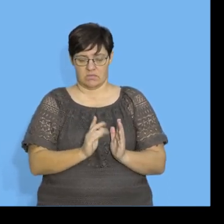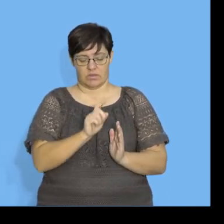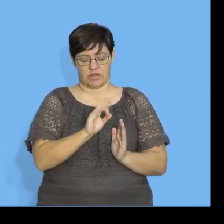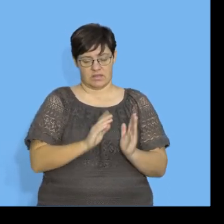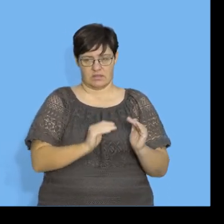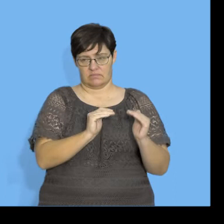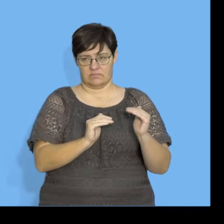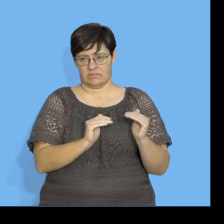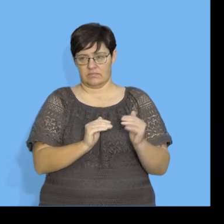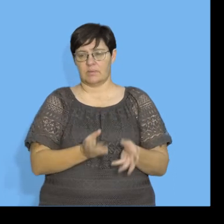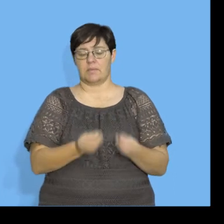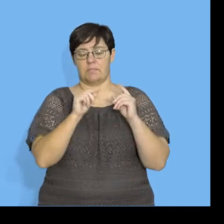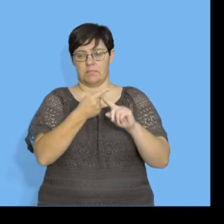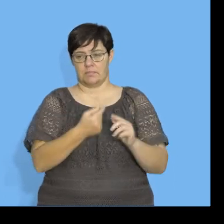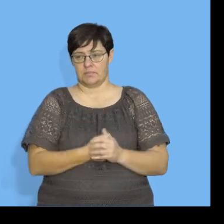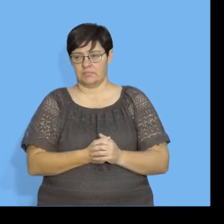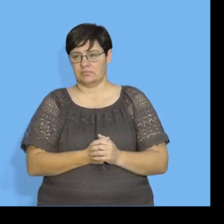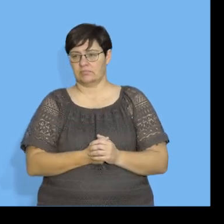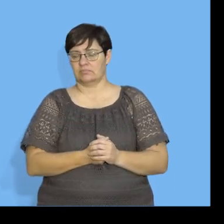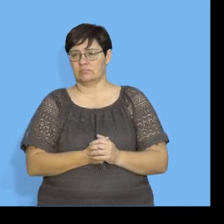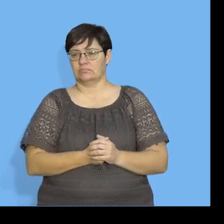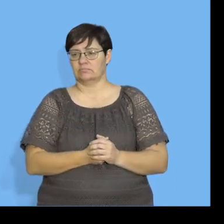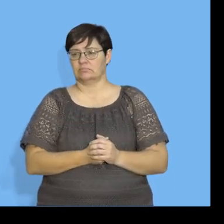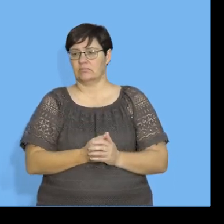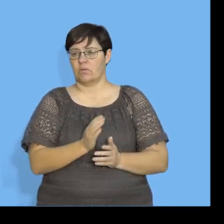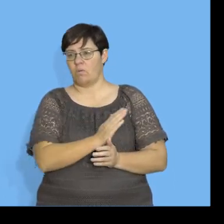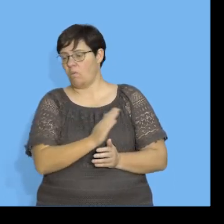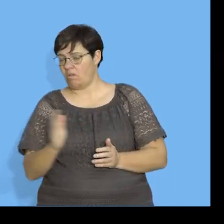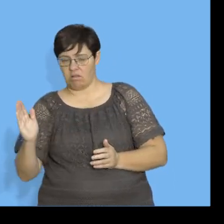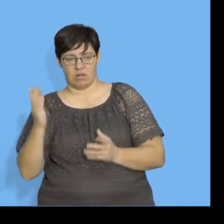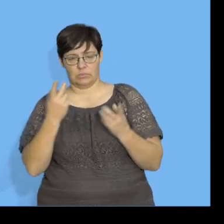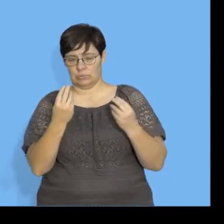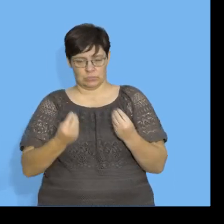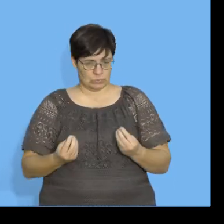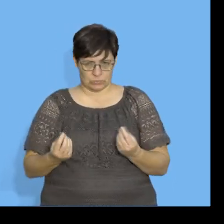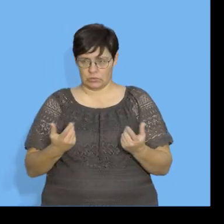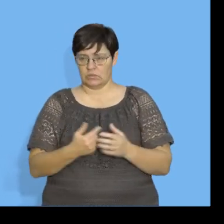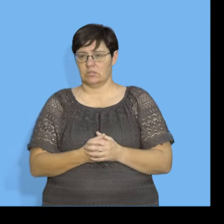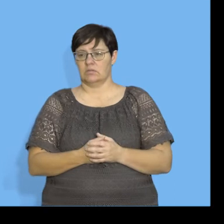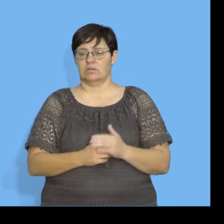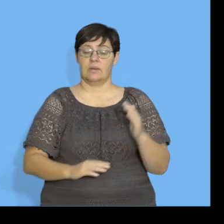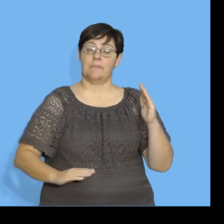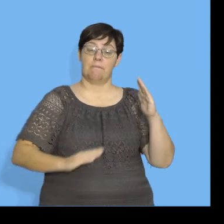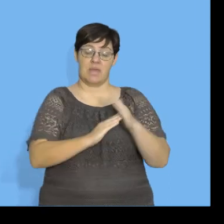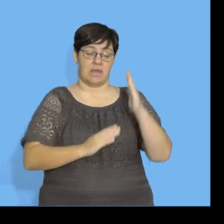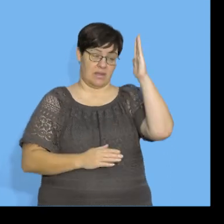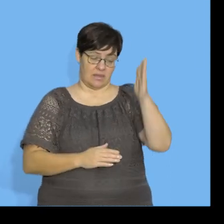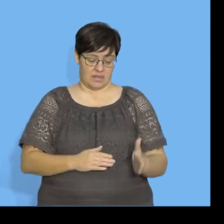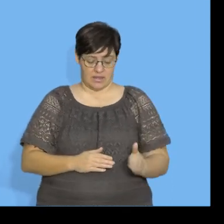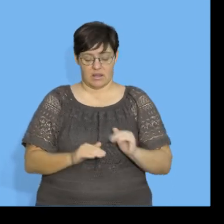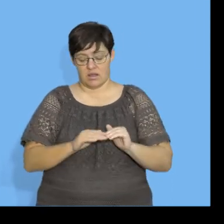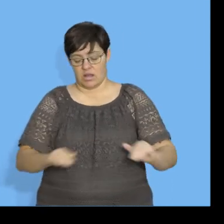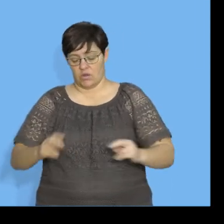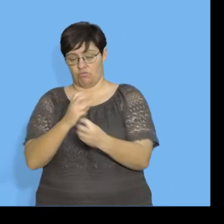138 is somewhere there. We get that point. So all the points have been done for us, which is the peak heart rate on the y-axis